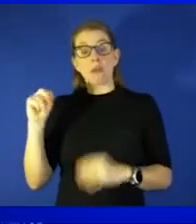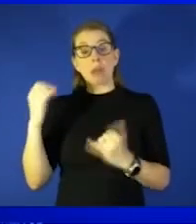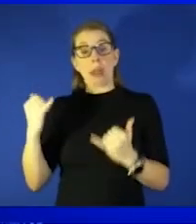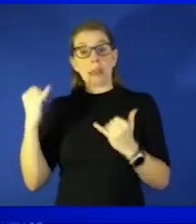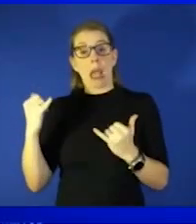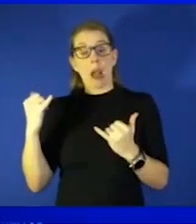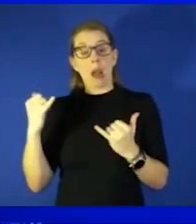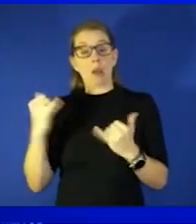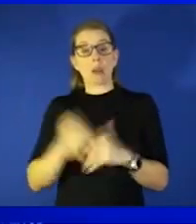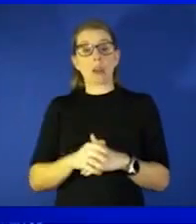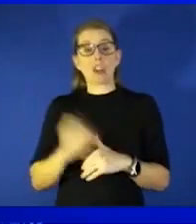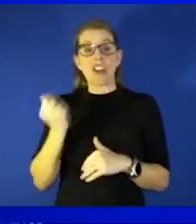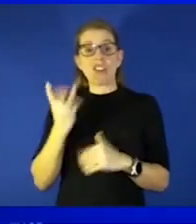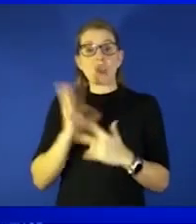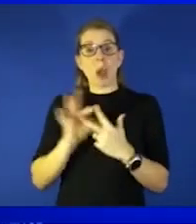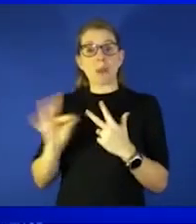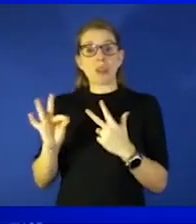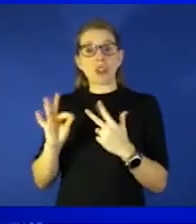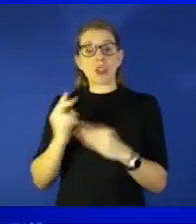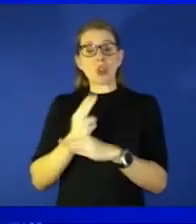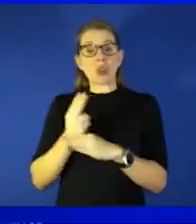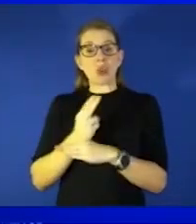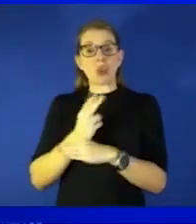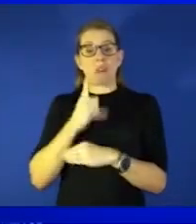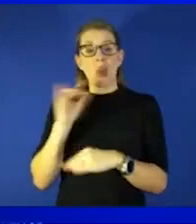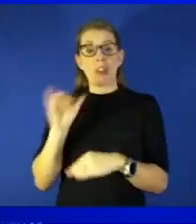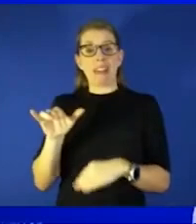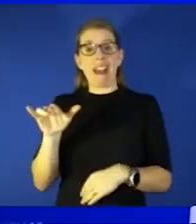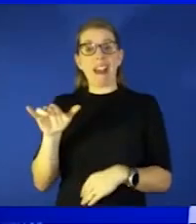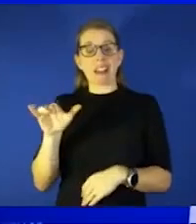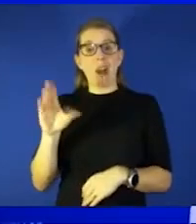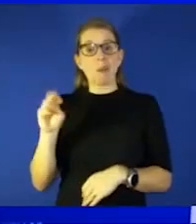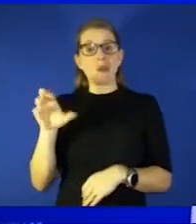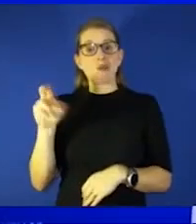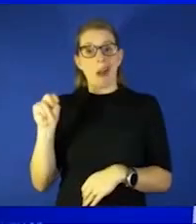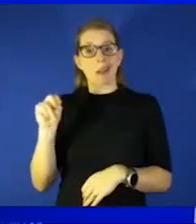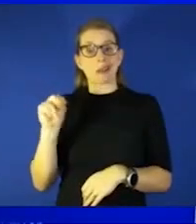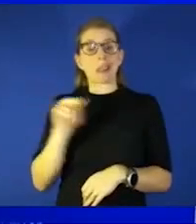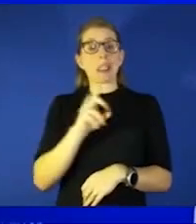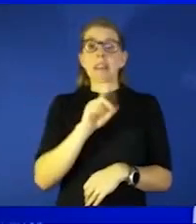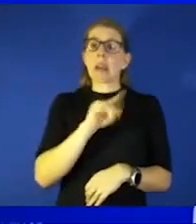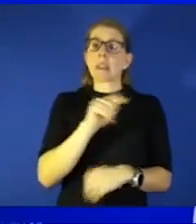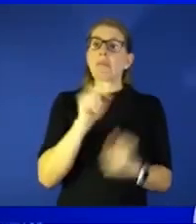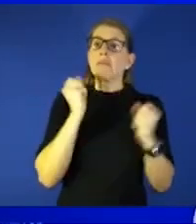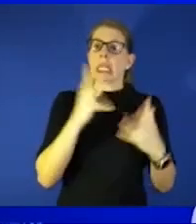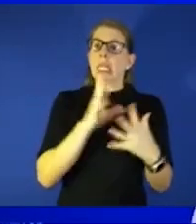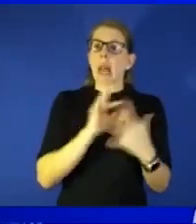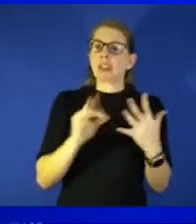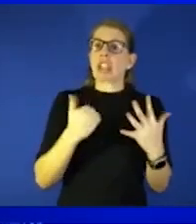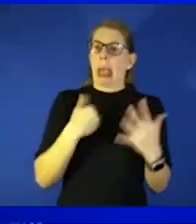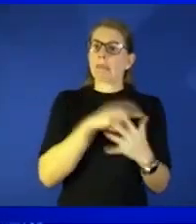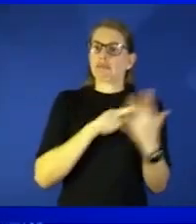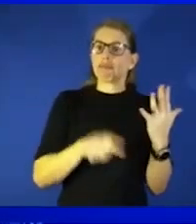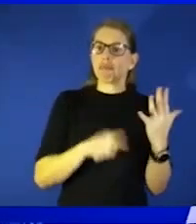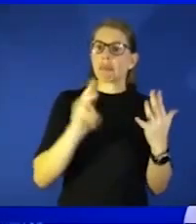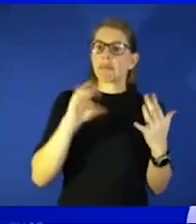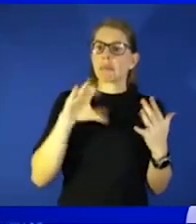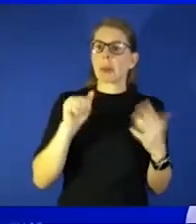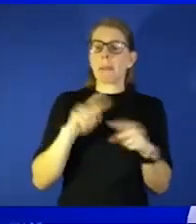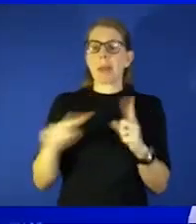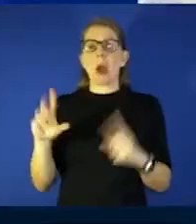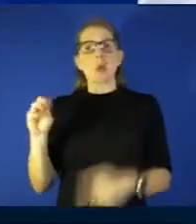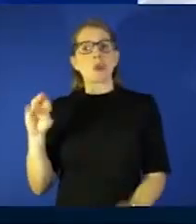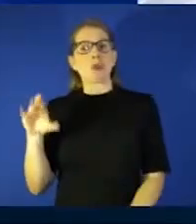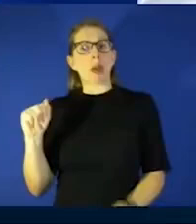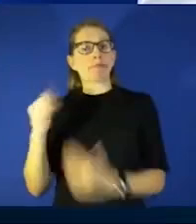few options to use for that not as before um with with delta as we saw so i think what we're going to see is